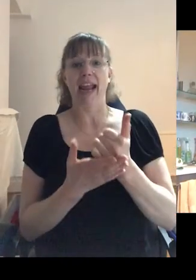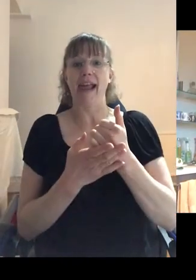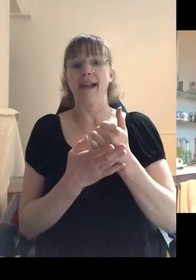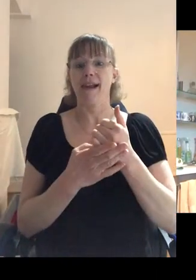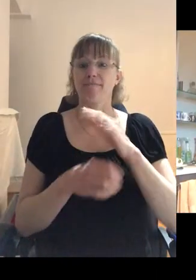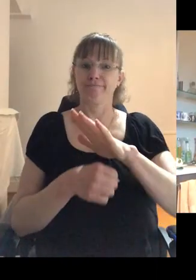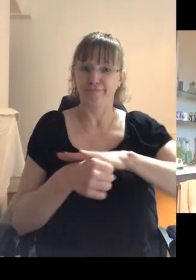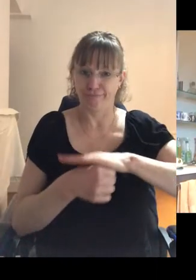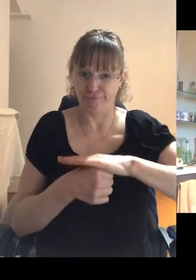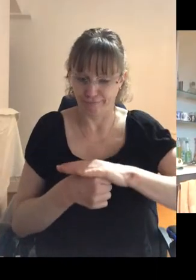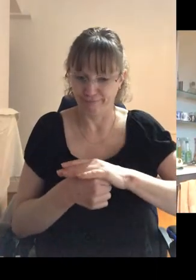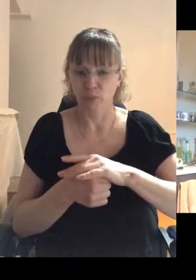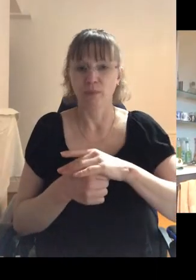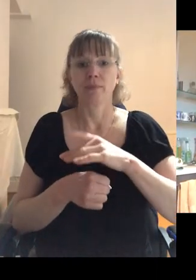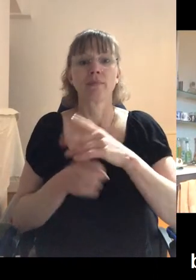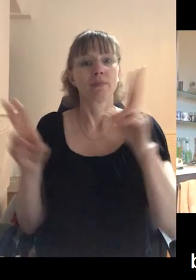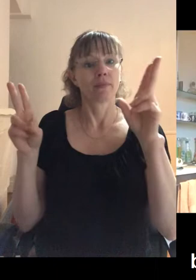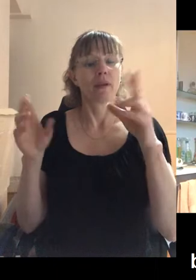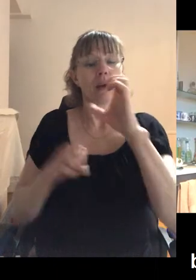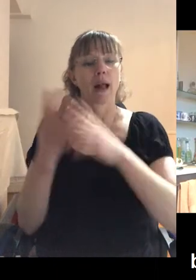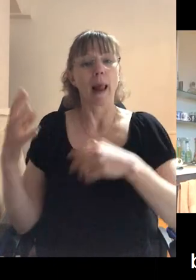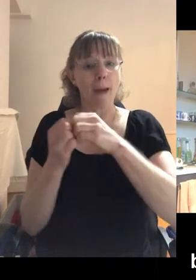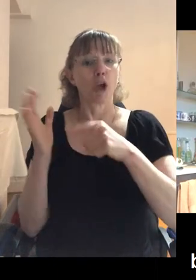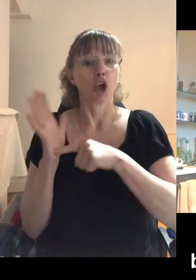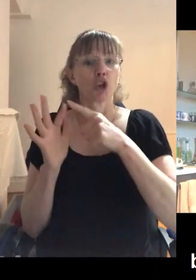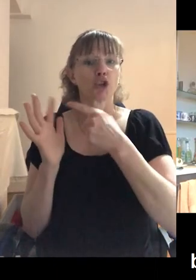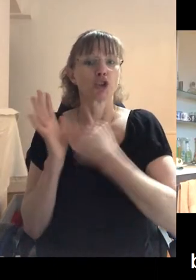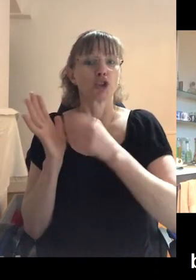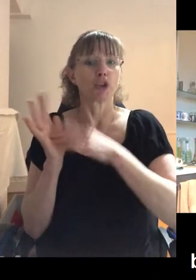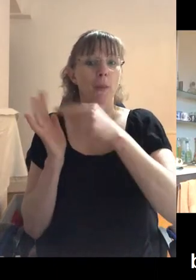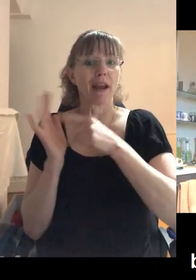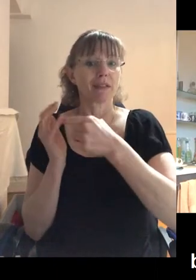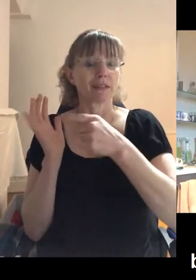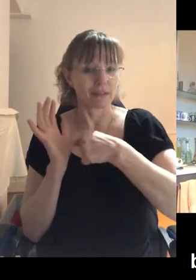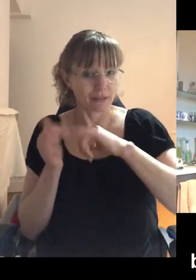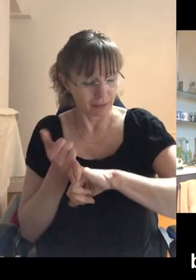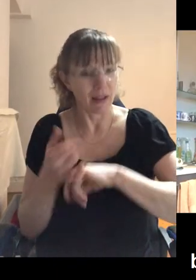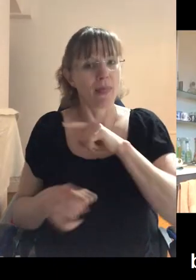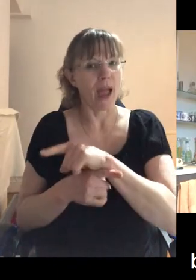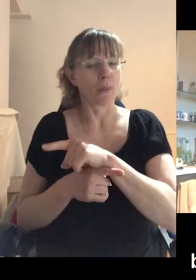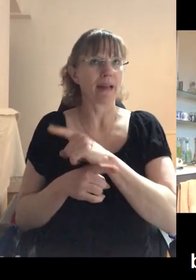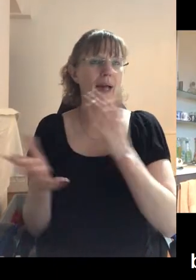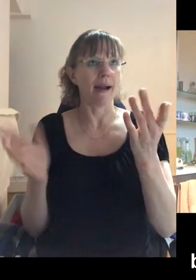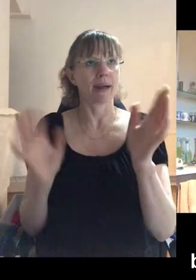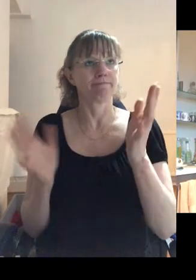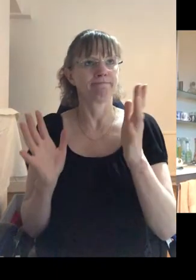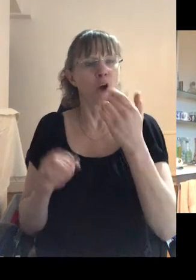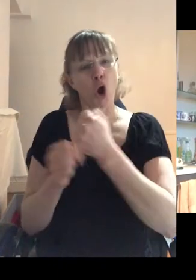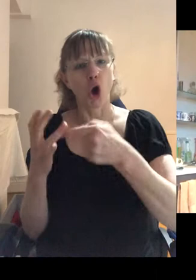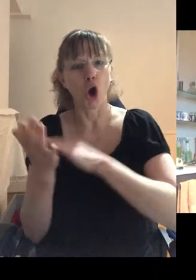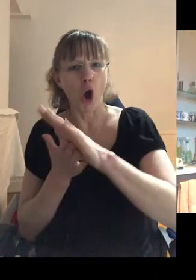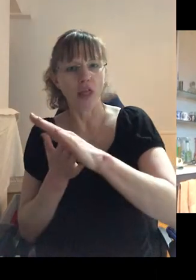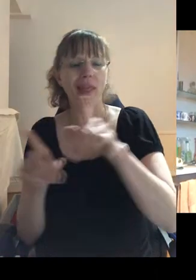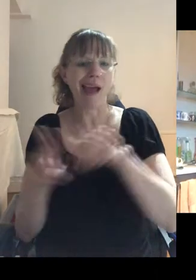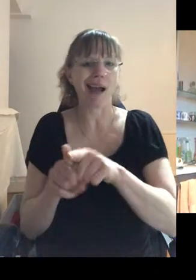and the Terminus was the intersection between the gay and the goth scene. It was a bit alternative. And, um, and so there was, there was,